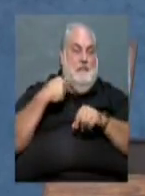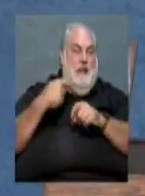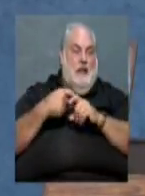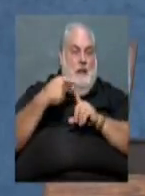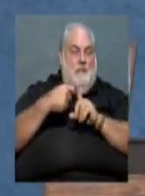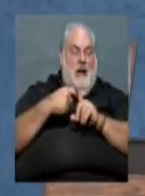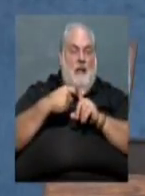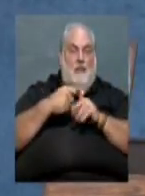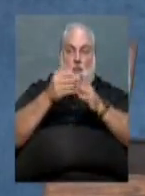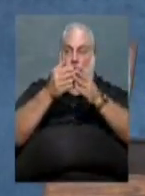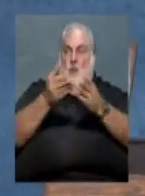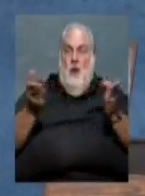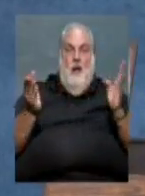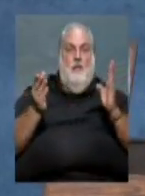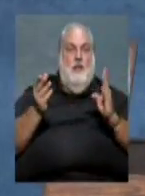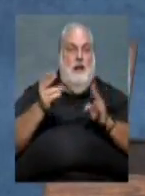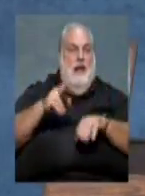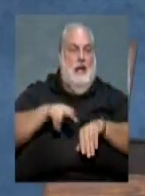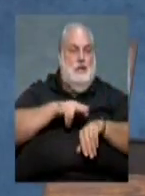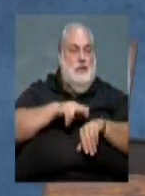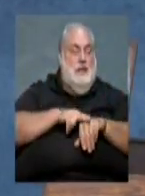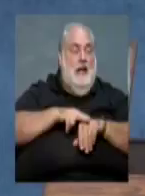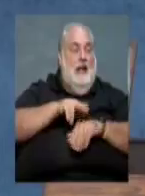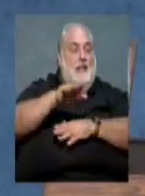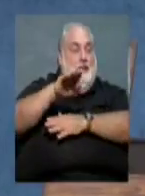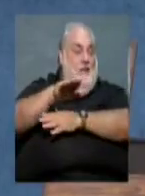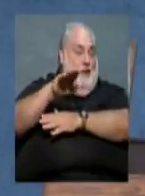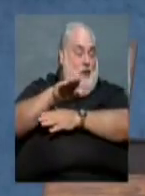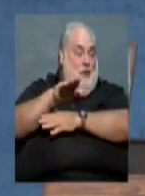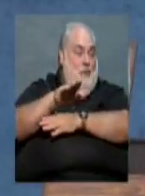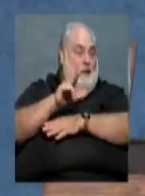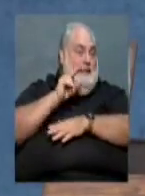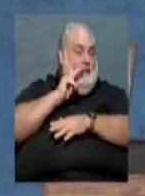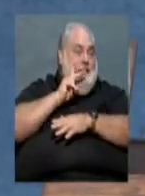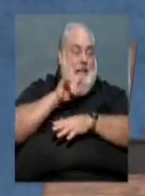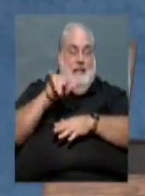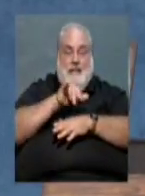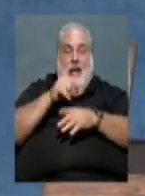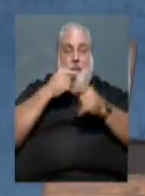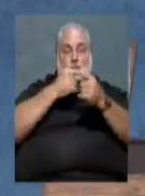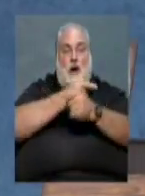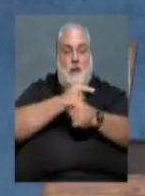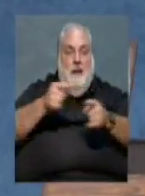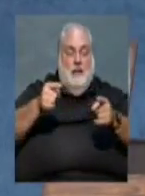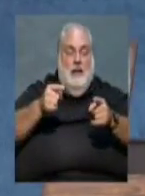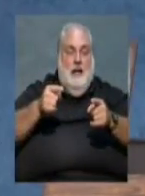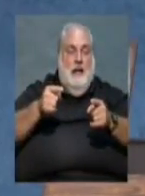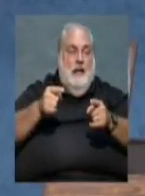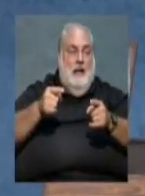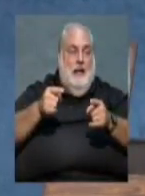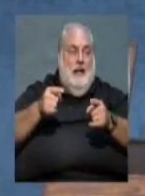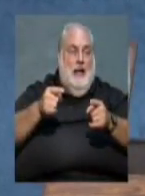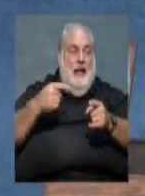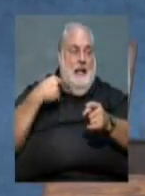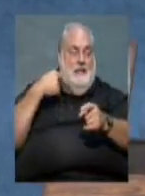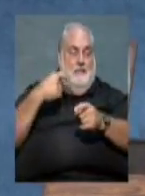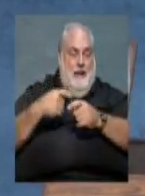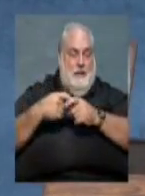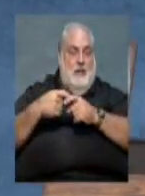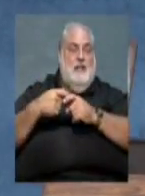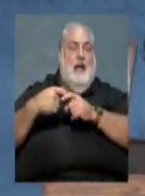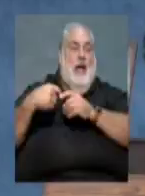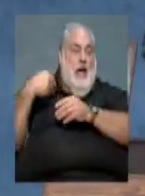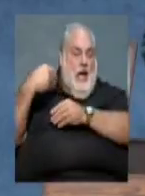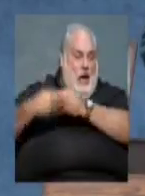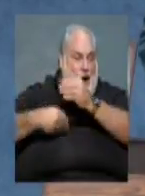nationwide. And this afternoon, we see this same designation as Hispanic Heritage Month